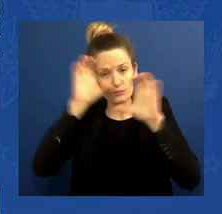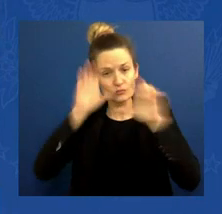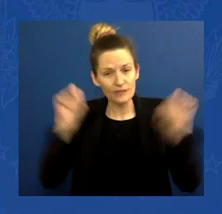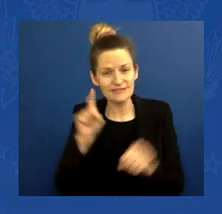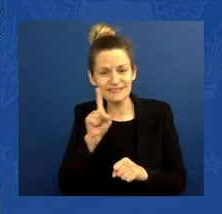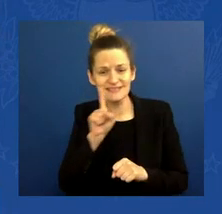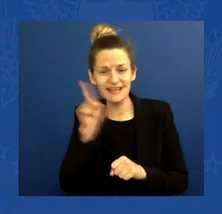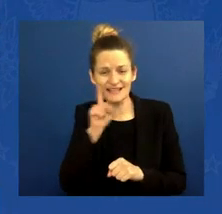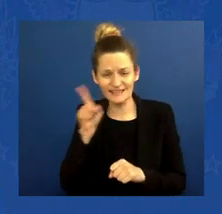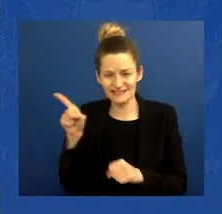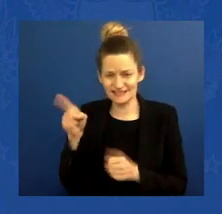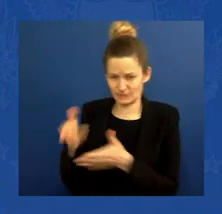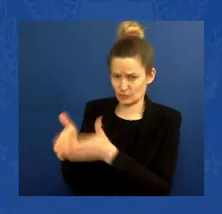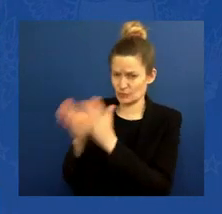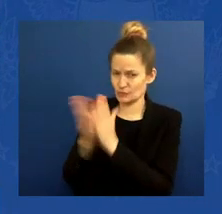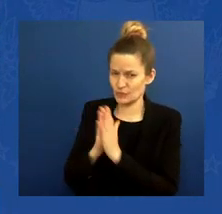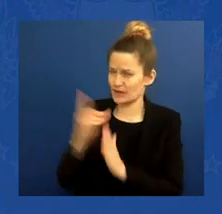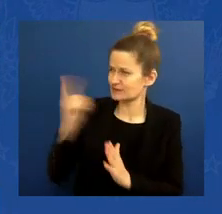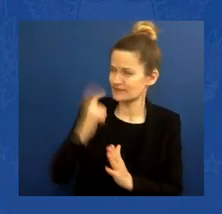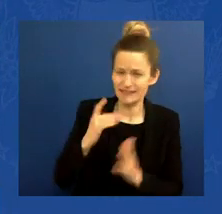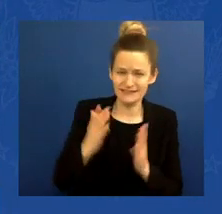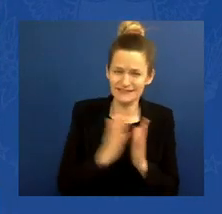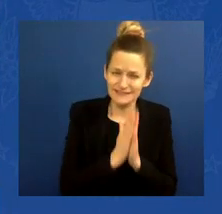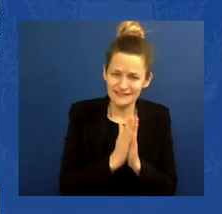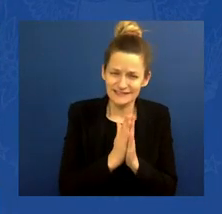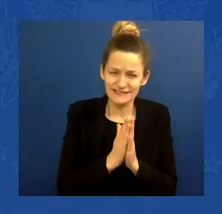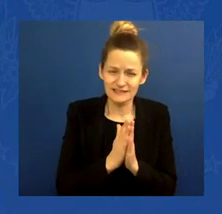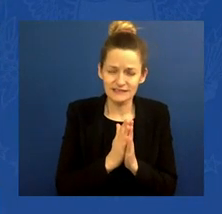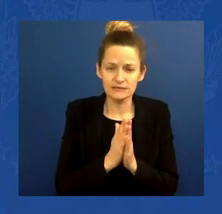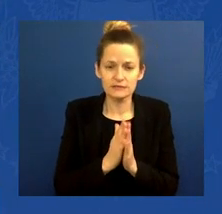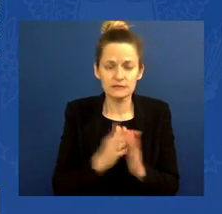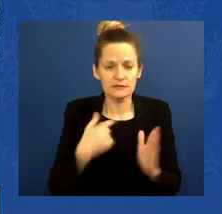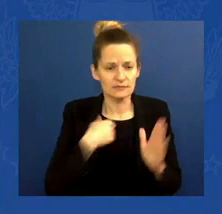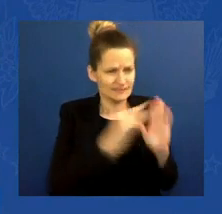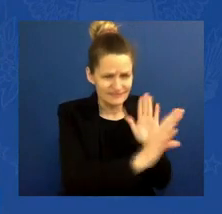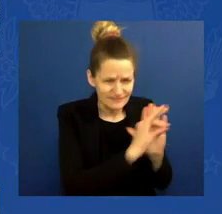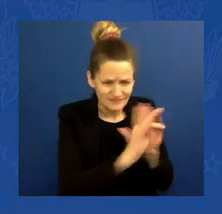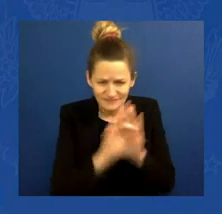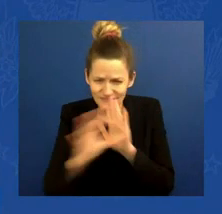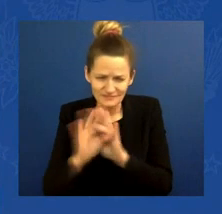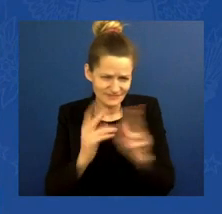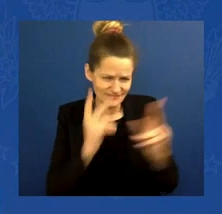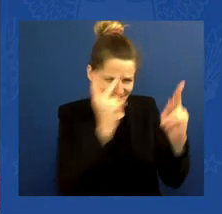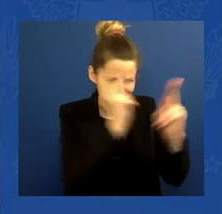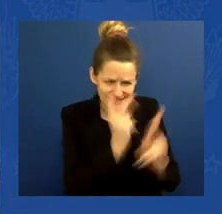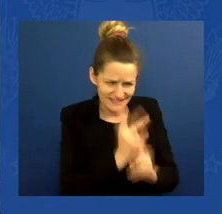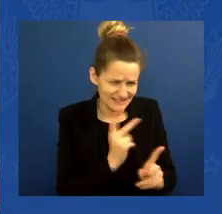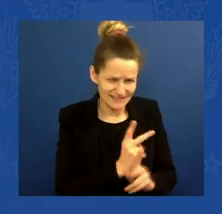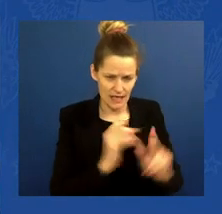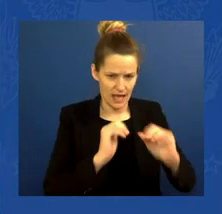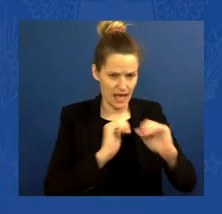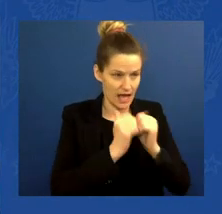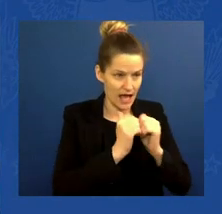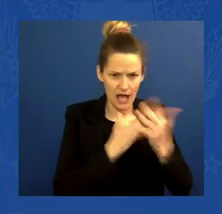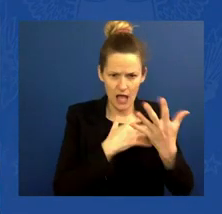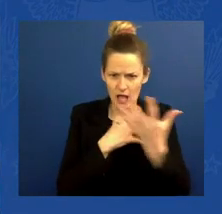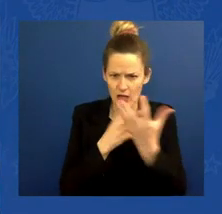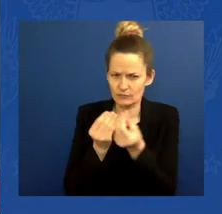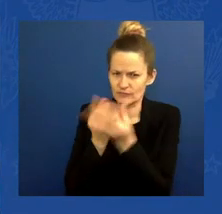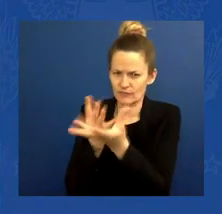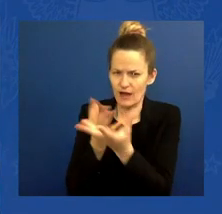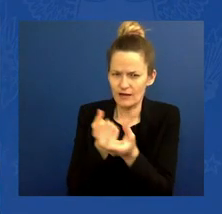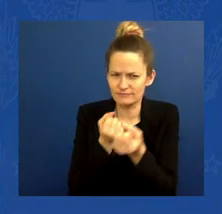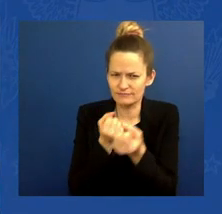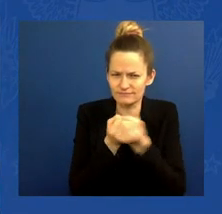acquire additional longer-range anti-aircraft systems and the munitions for those systems. Our new assistance package